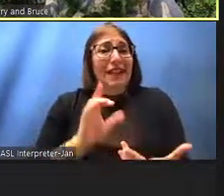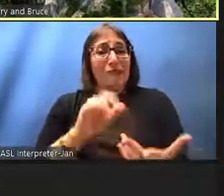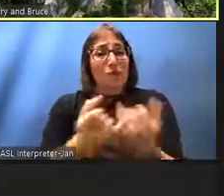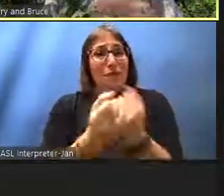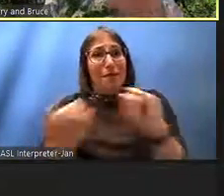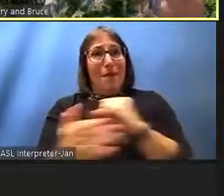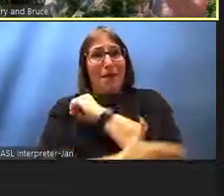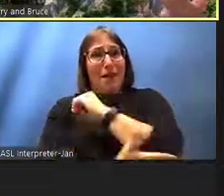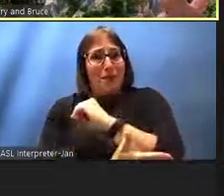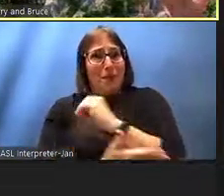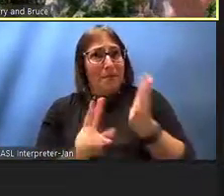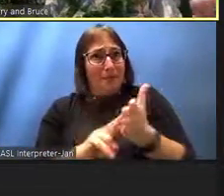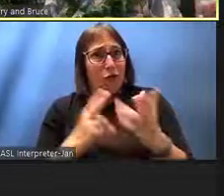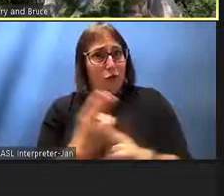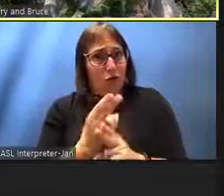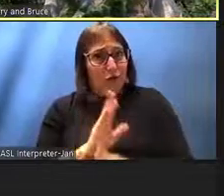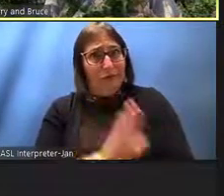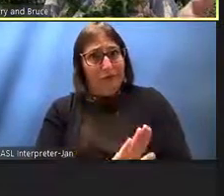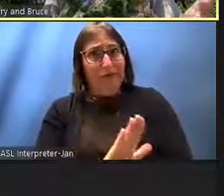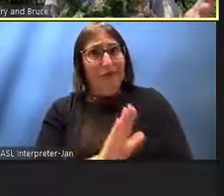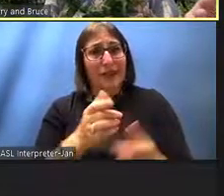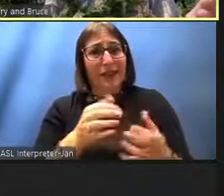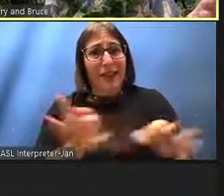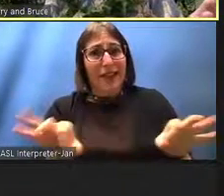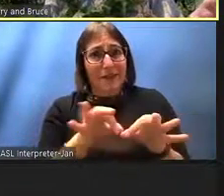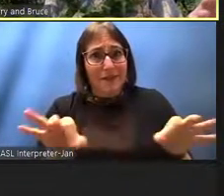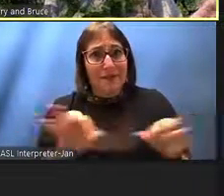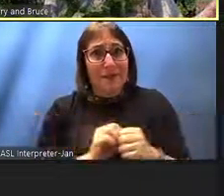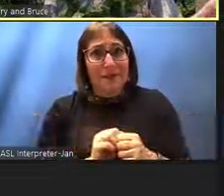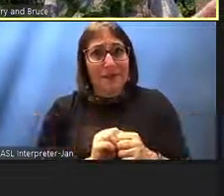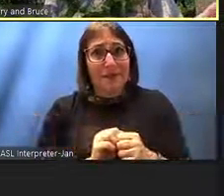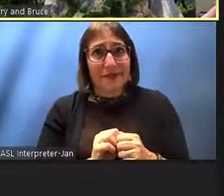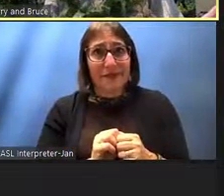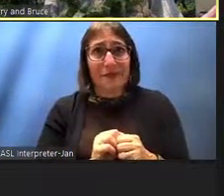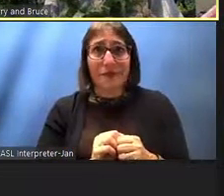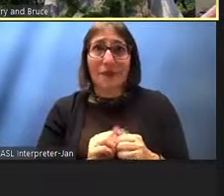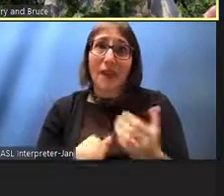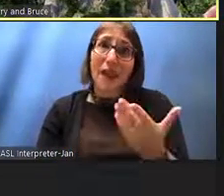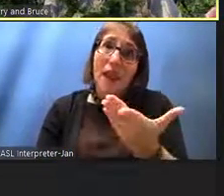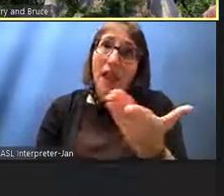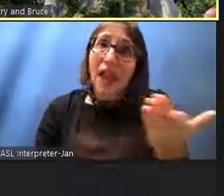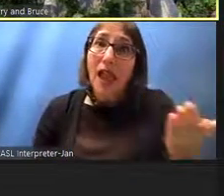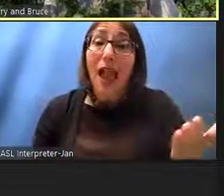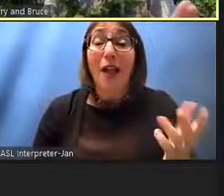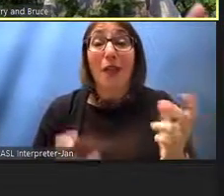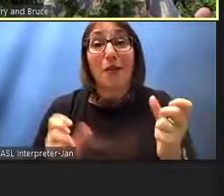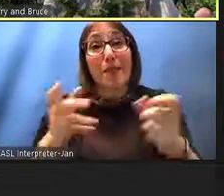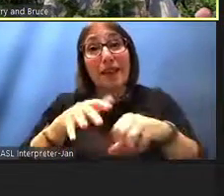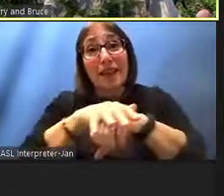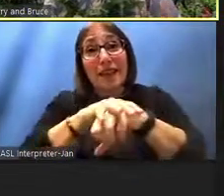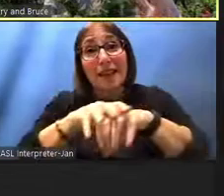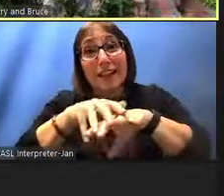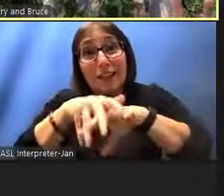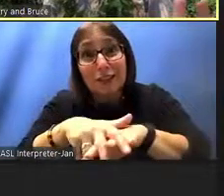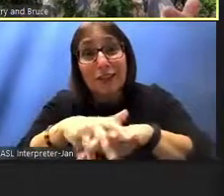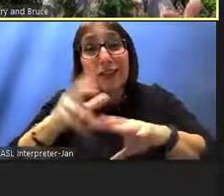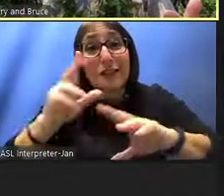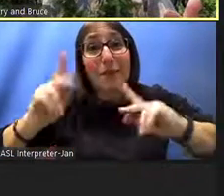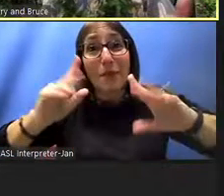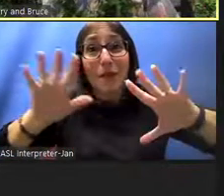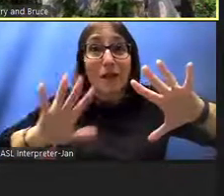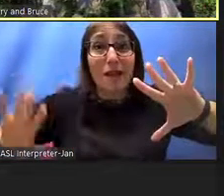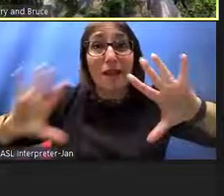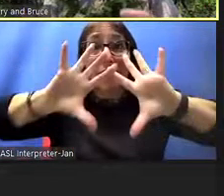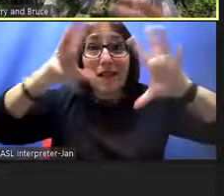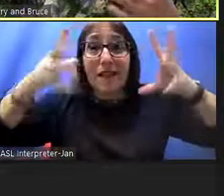i don't know how many different indigenous peoples of the world have that kind of history but certainly there